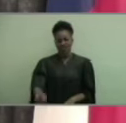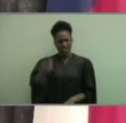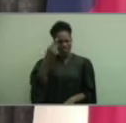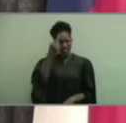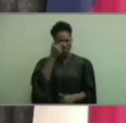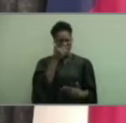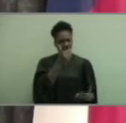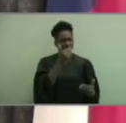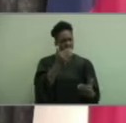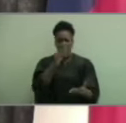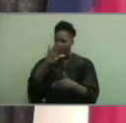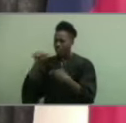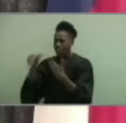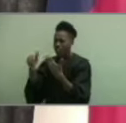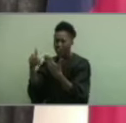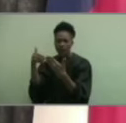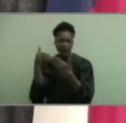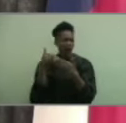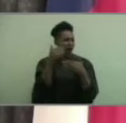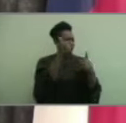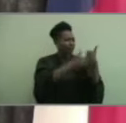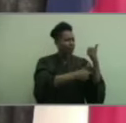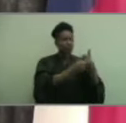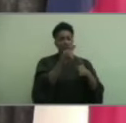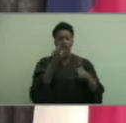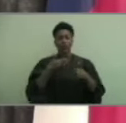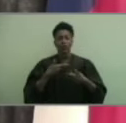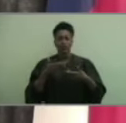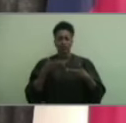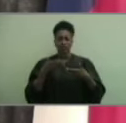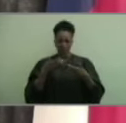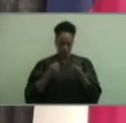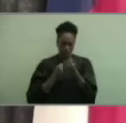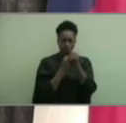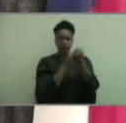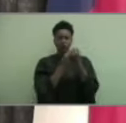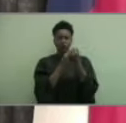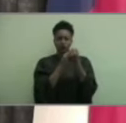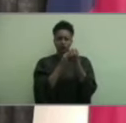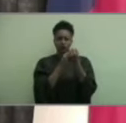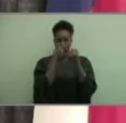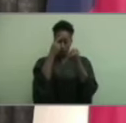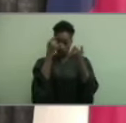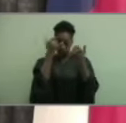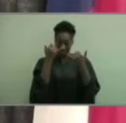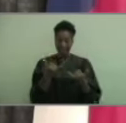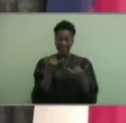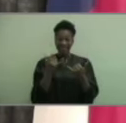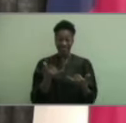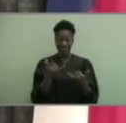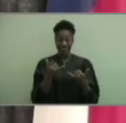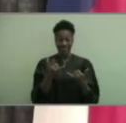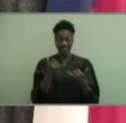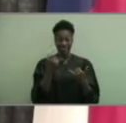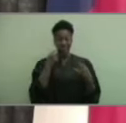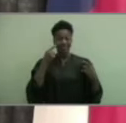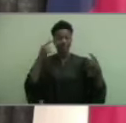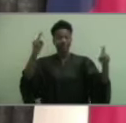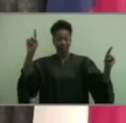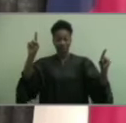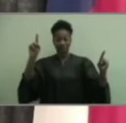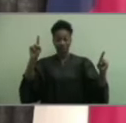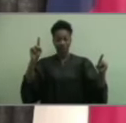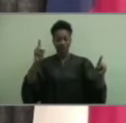those who made it possible for you to meet this milestone today. We are all very proud of you. Good